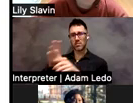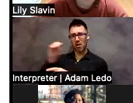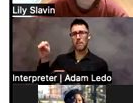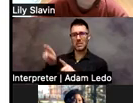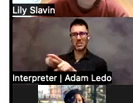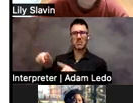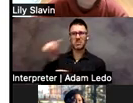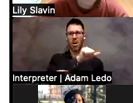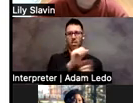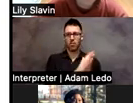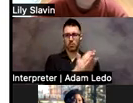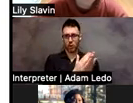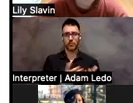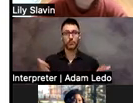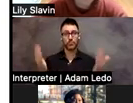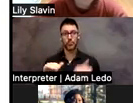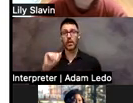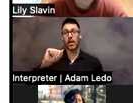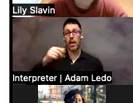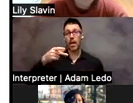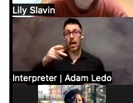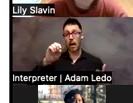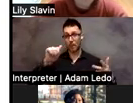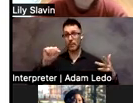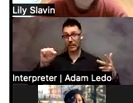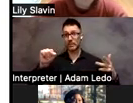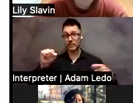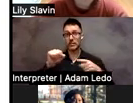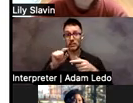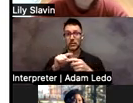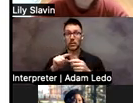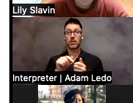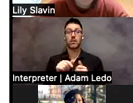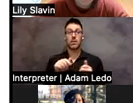And then the APES is the Adapted Physical Education Assessment Standards.